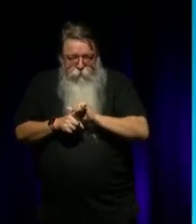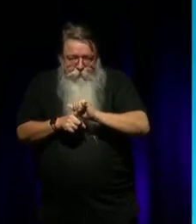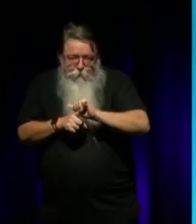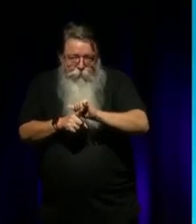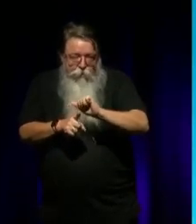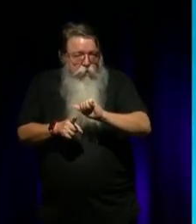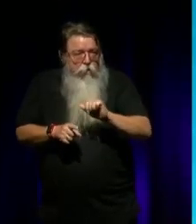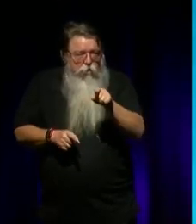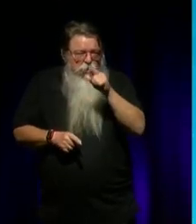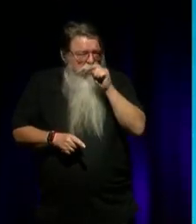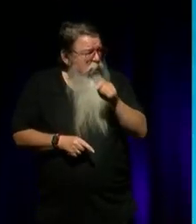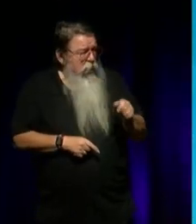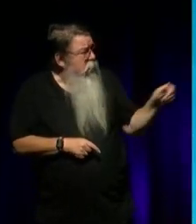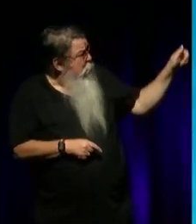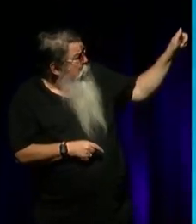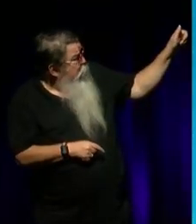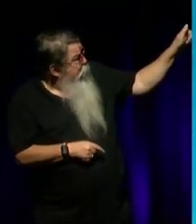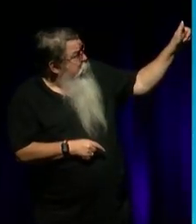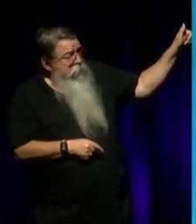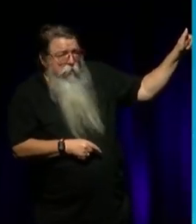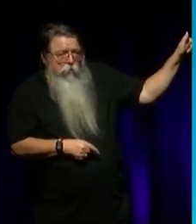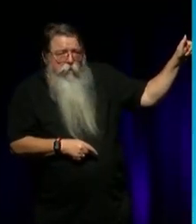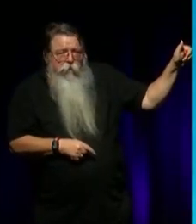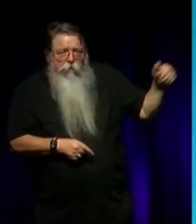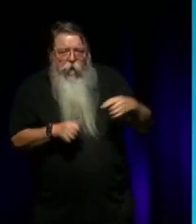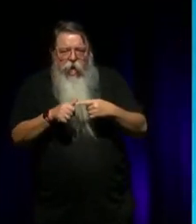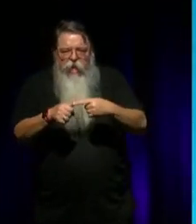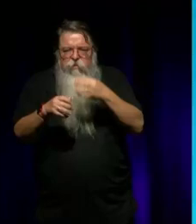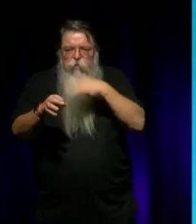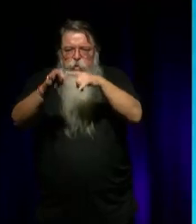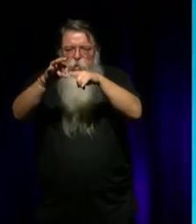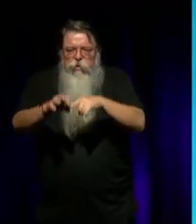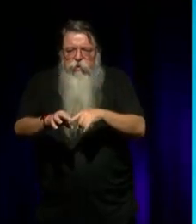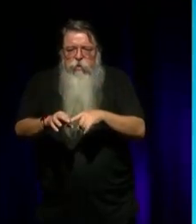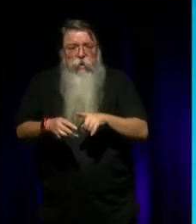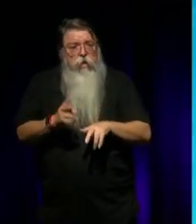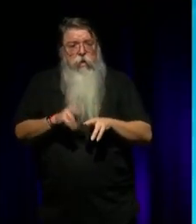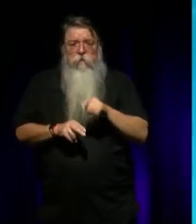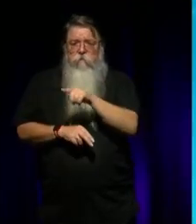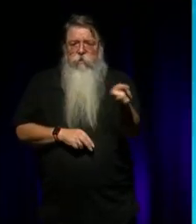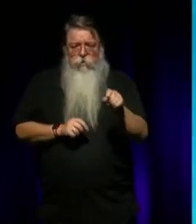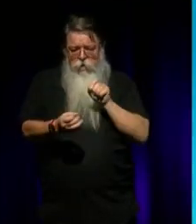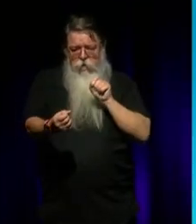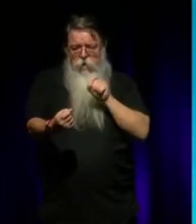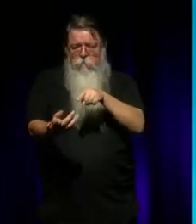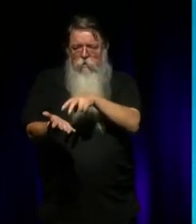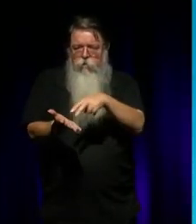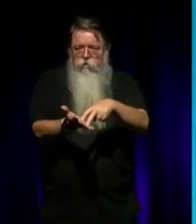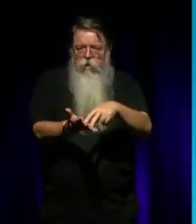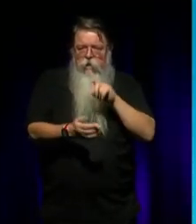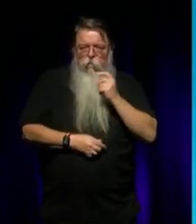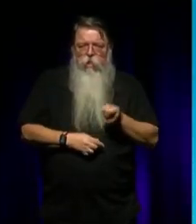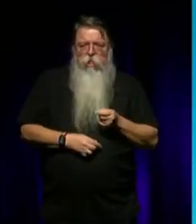can either scan the QR code behind me if you want to do it now. Or for those of you who have registered by email, you can, you'll get an email